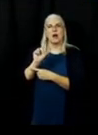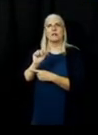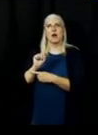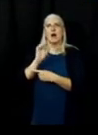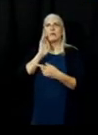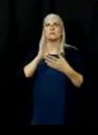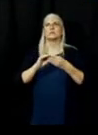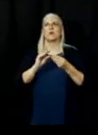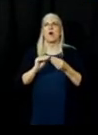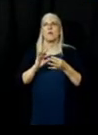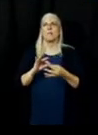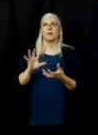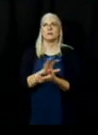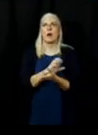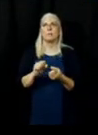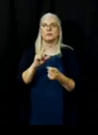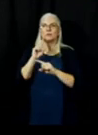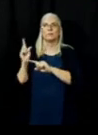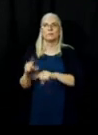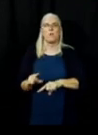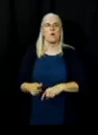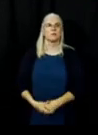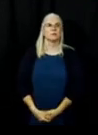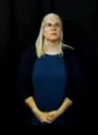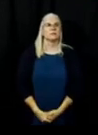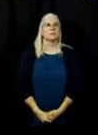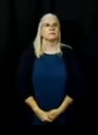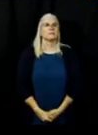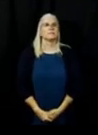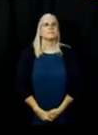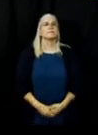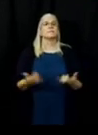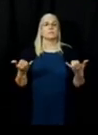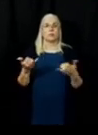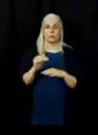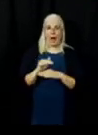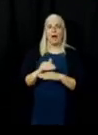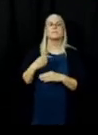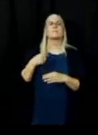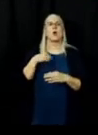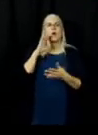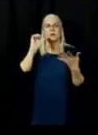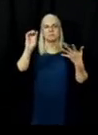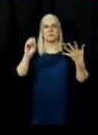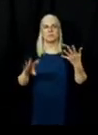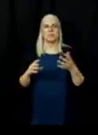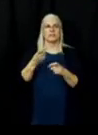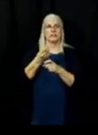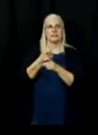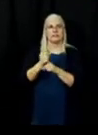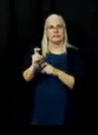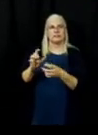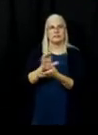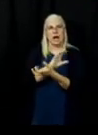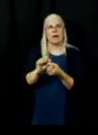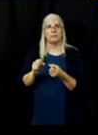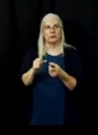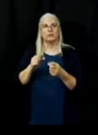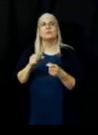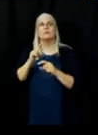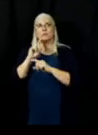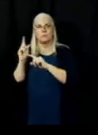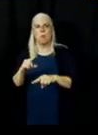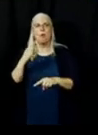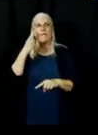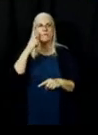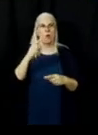Good evening. Jeff Hakala, Damage Inspection Manager Trainee for the Dixie Fire. I'm going to talk a little bit about our